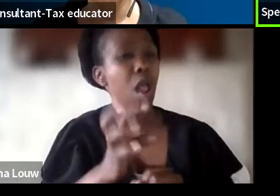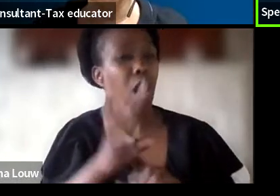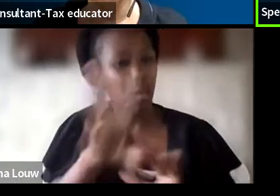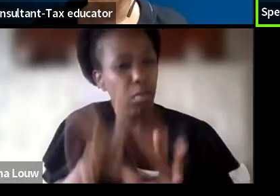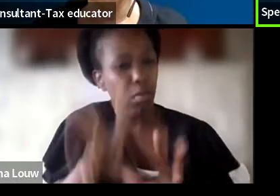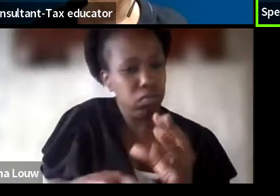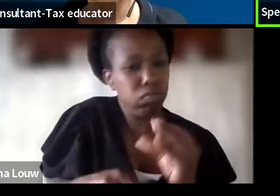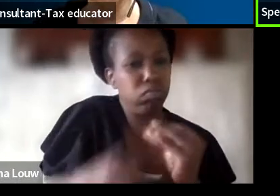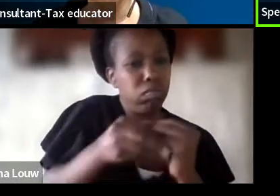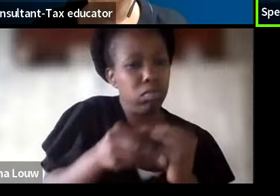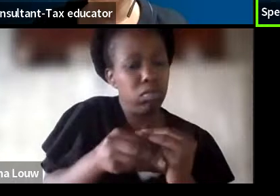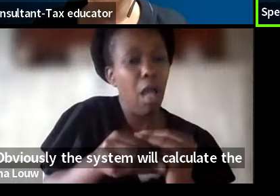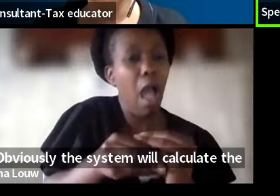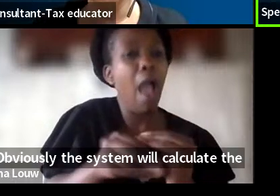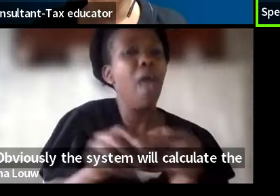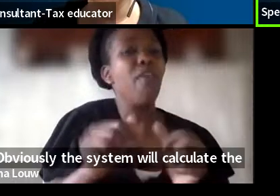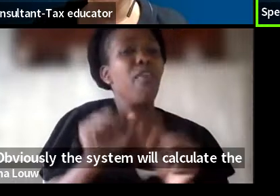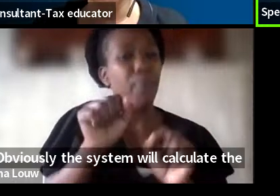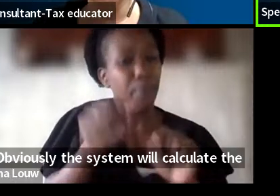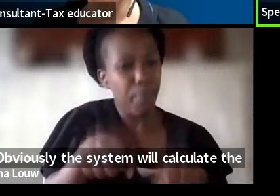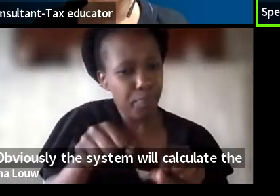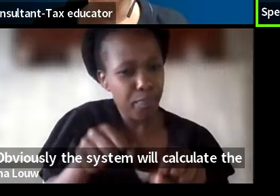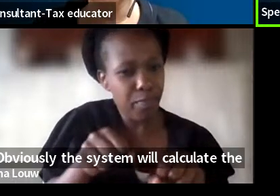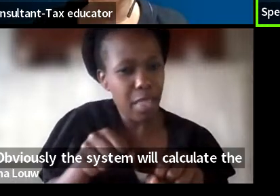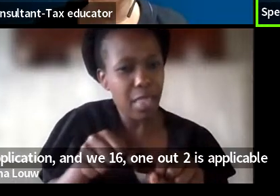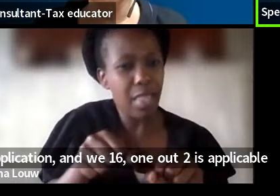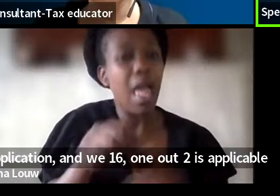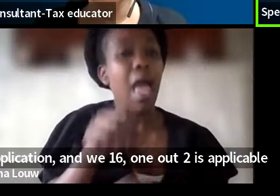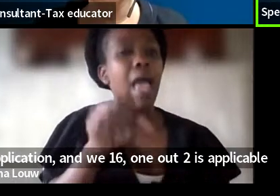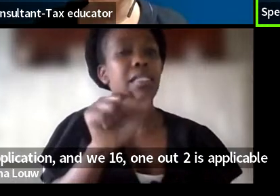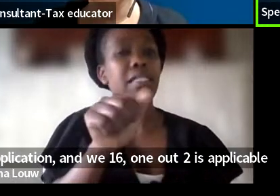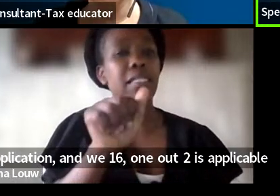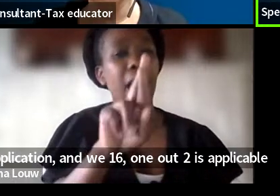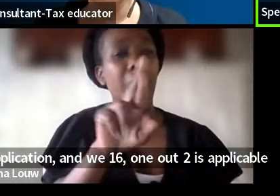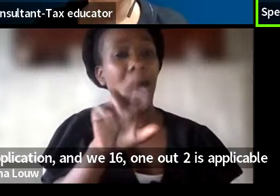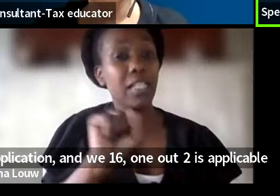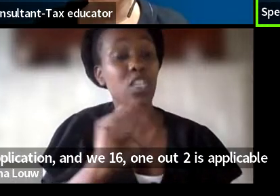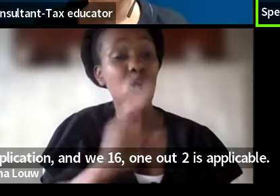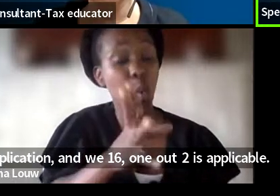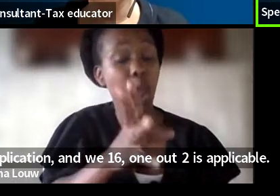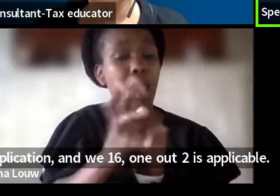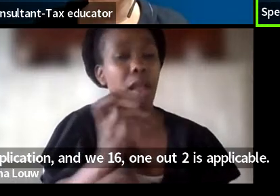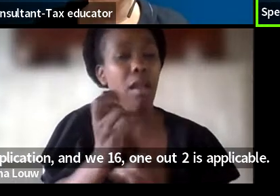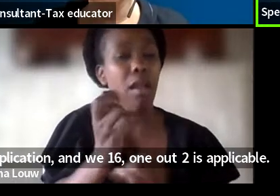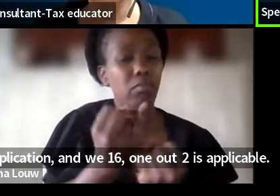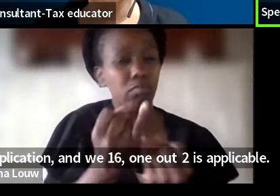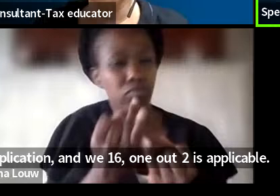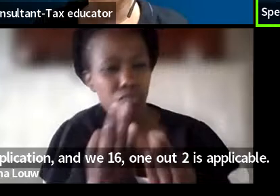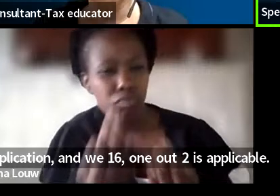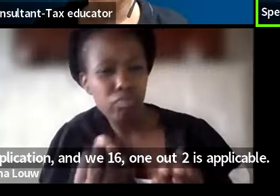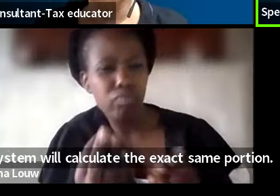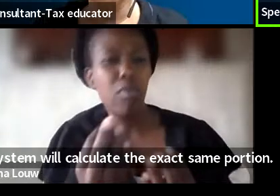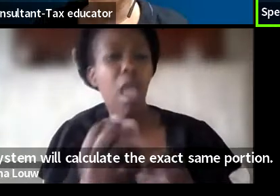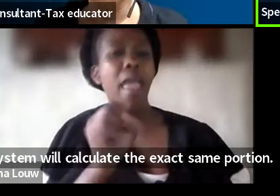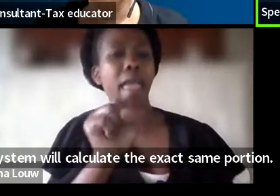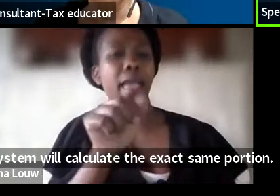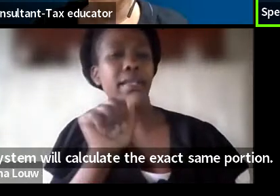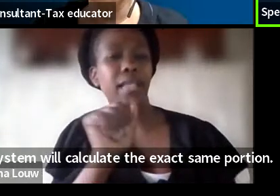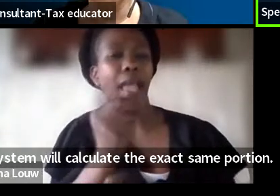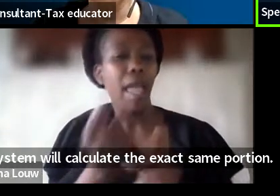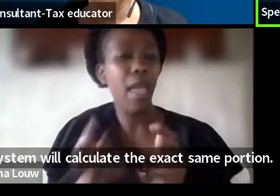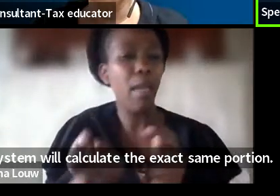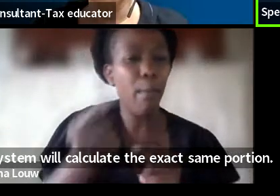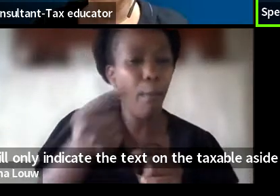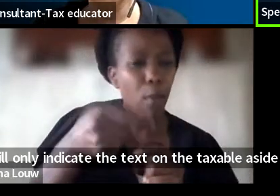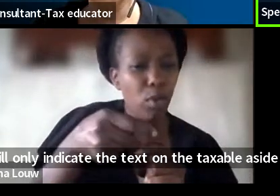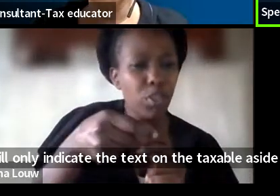indicate the tax on the taxable SA portion. And therefore, as I explained previously, the information will